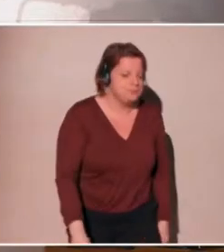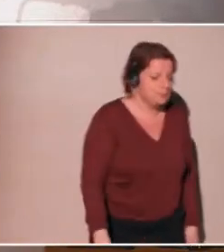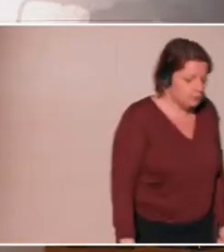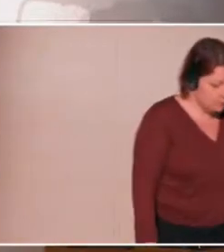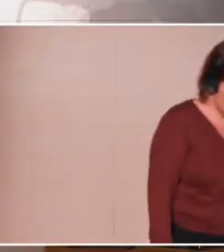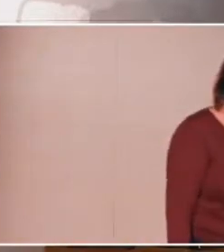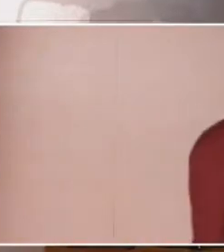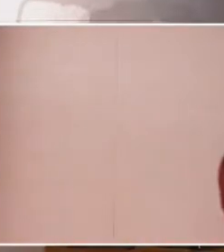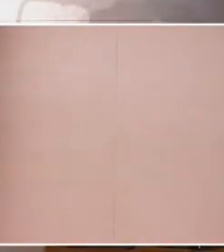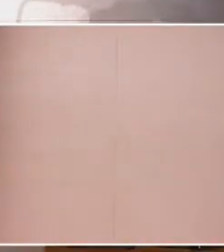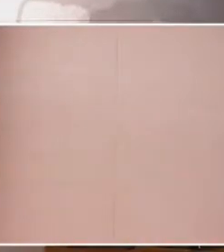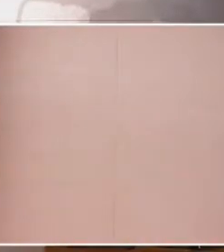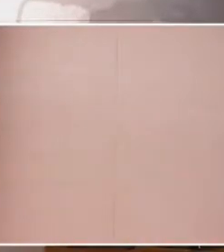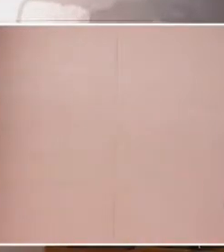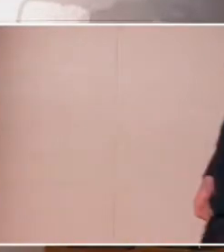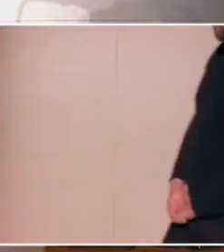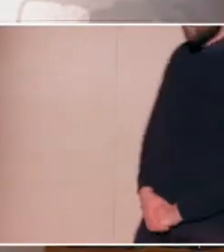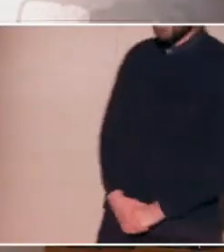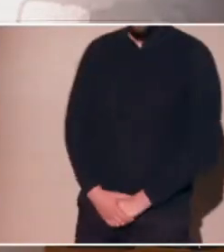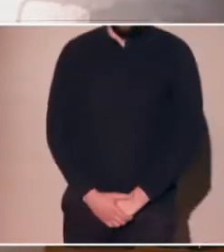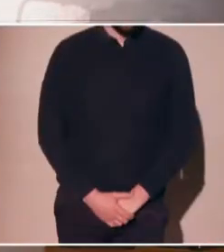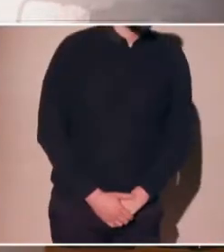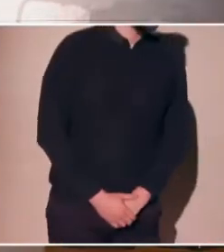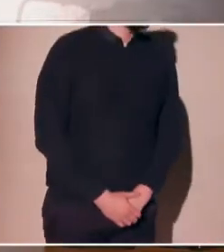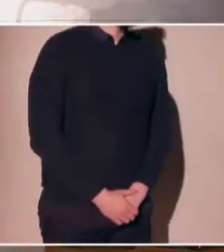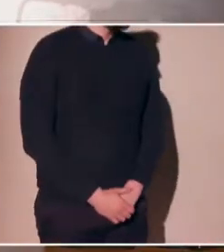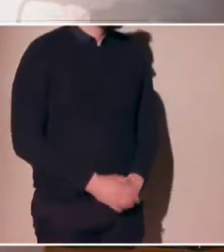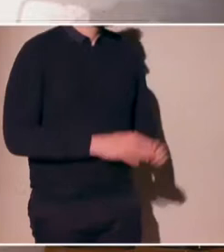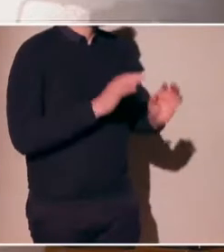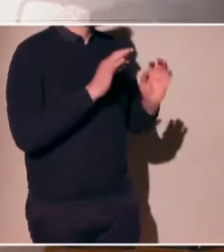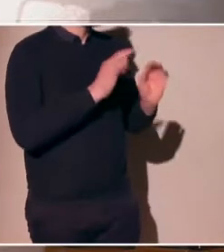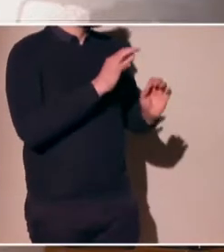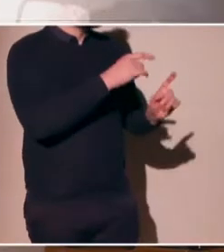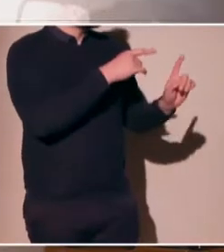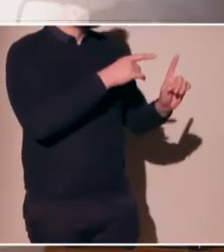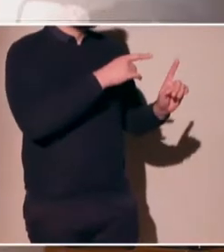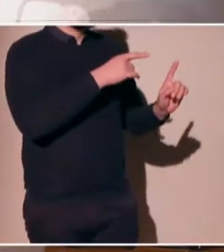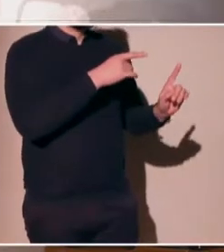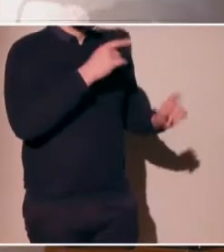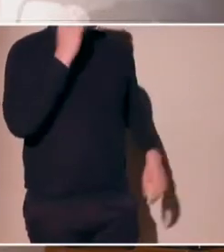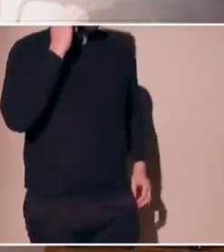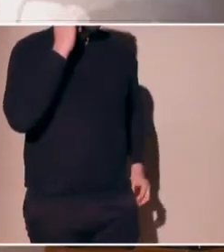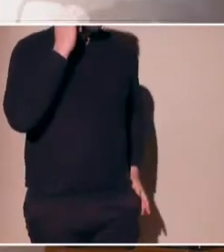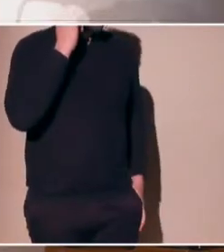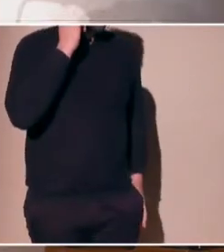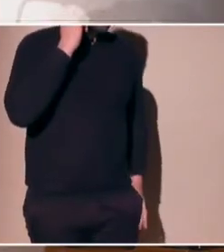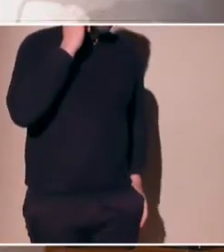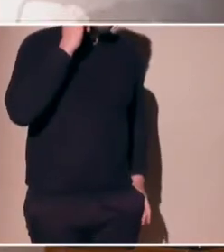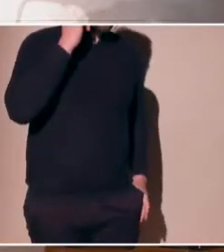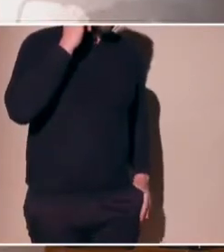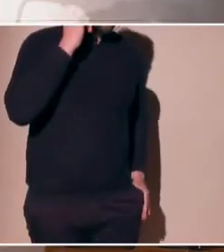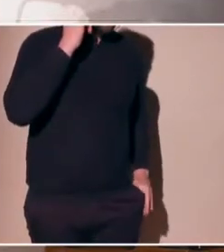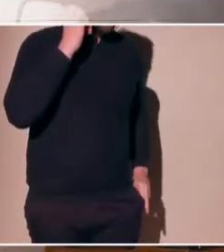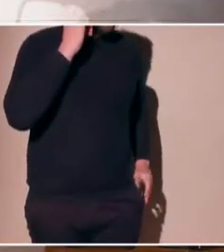the Vileny missions has identified the issue of explicability that you told, Mr. Minister, of